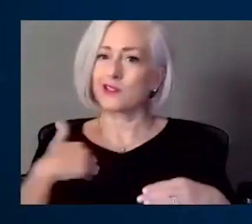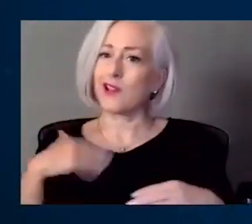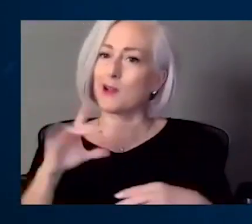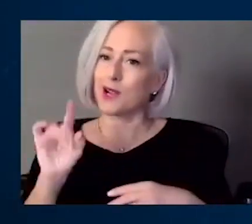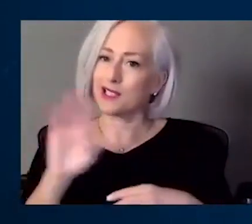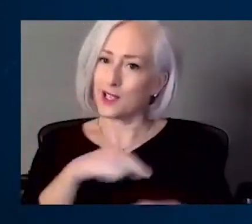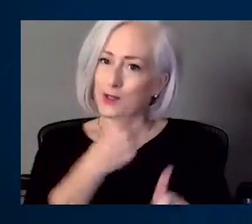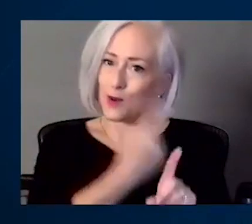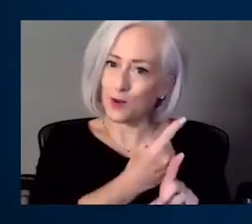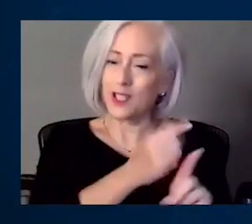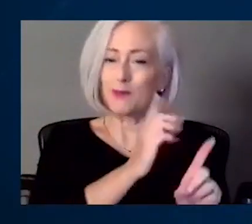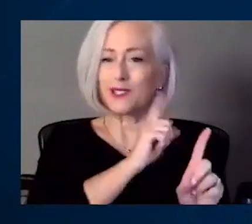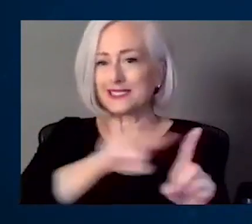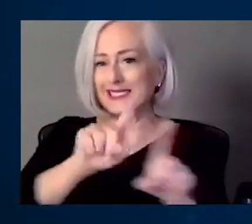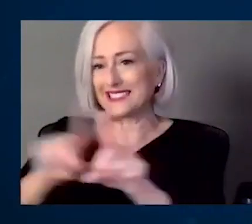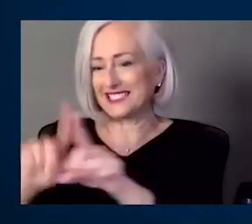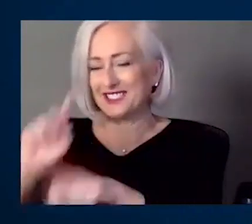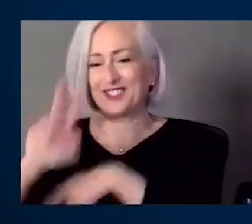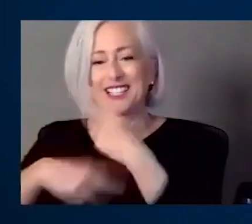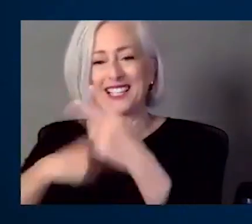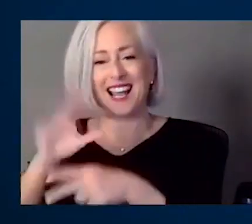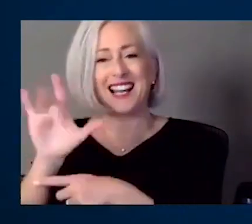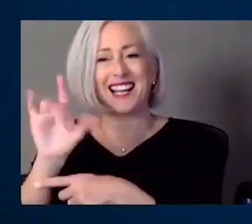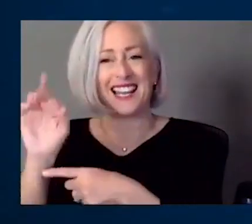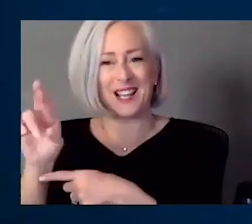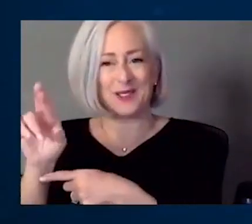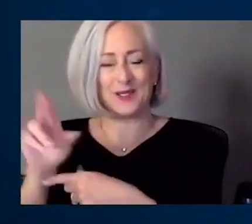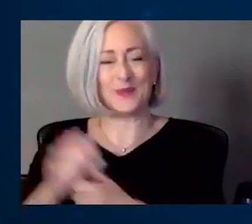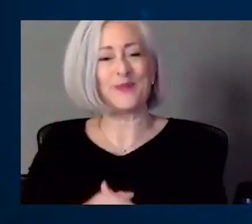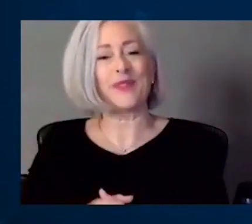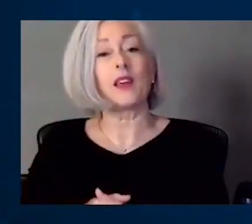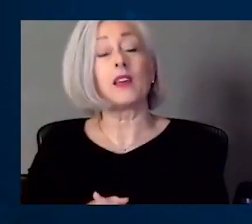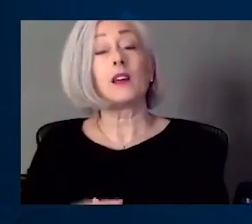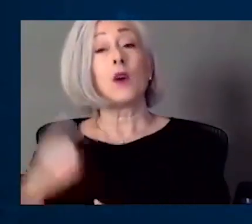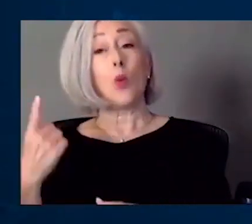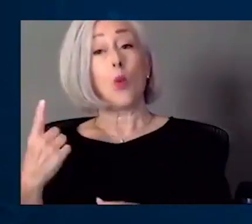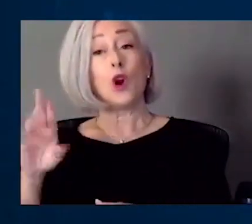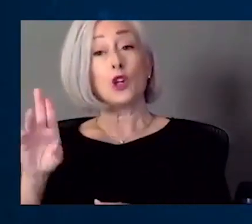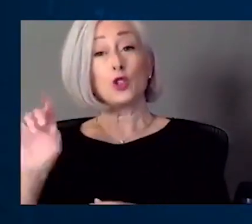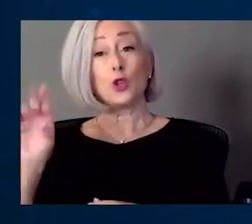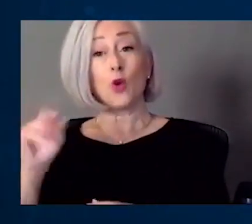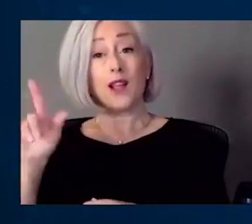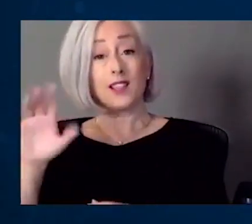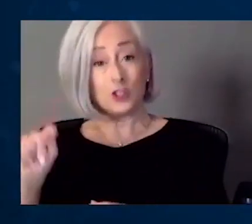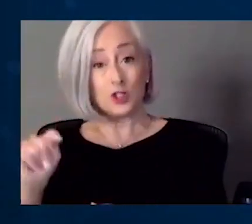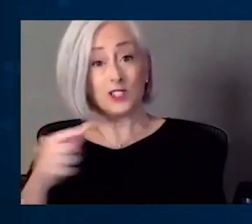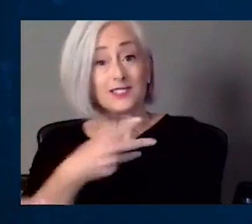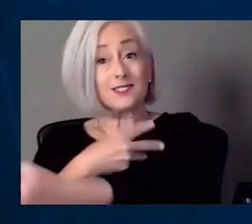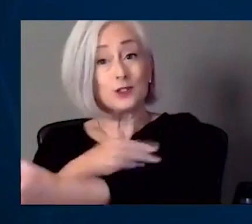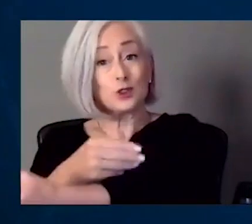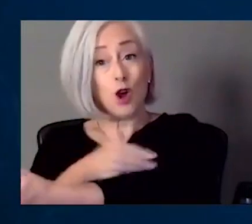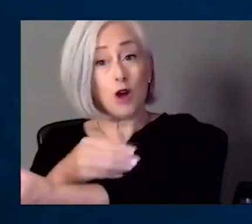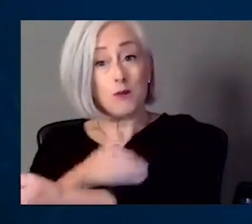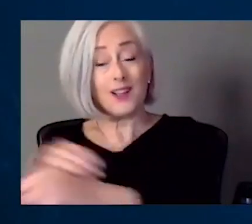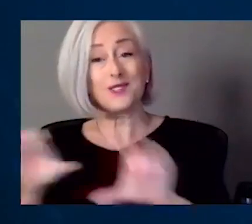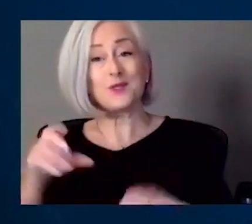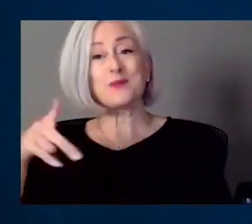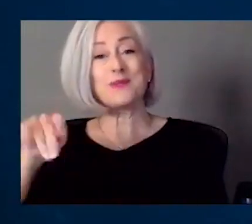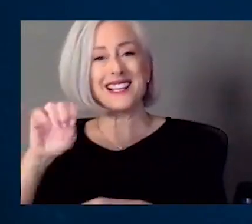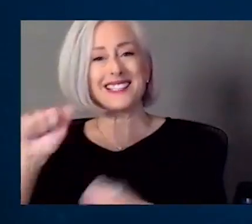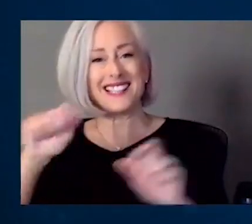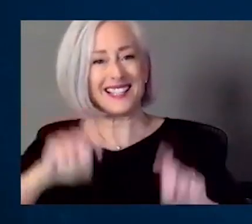but all types of cancer. No, that's great. had one of your, uh, urologists there actually drawing blood and doing PSA, doing